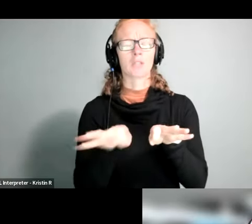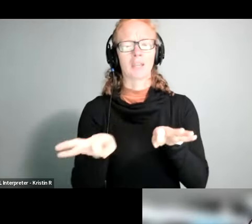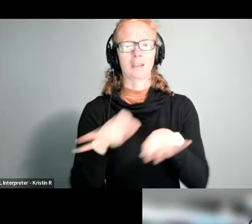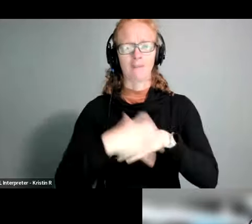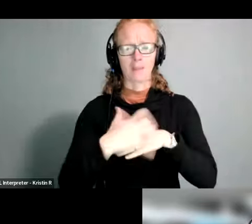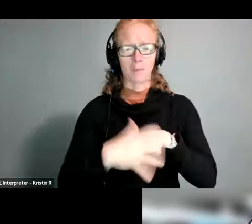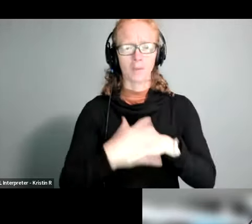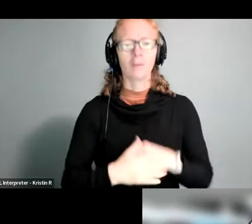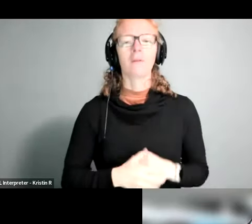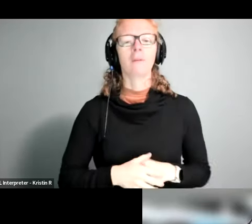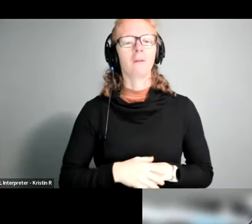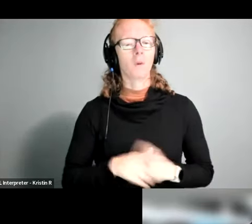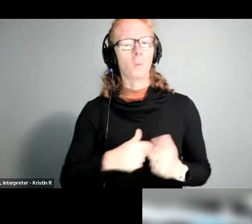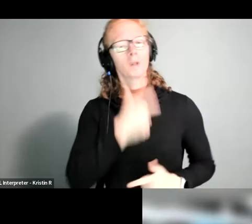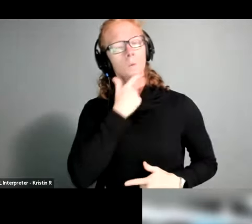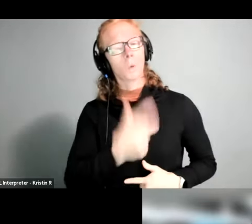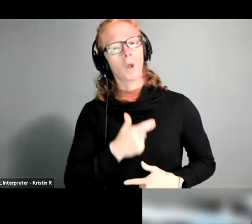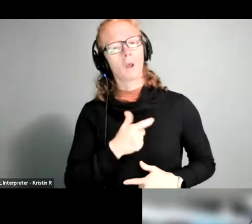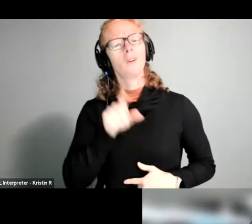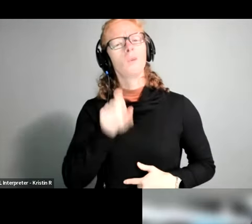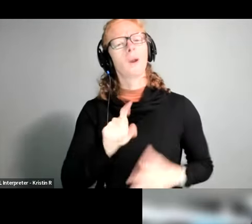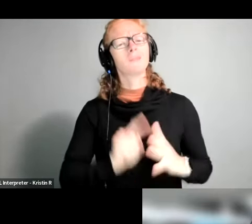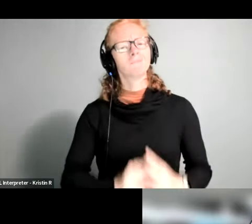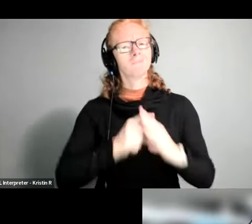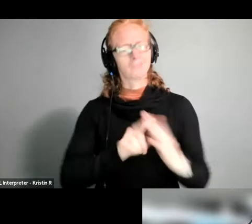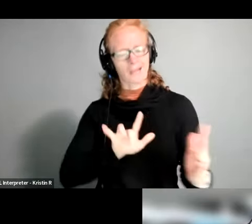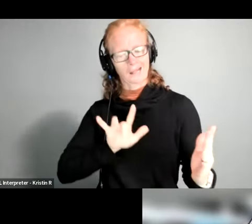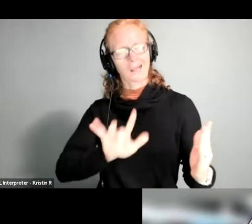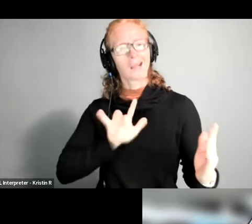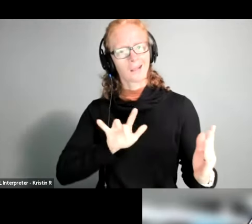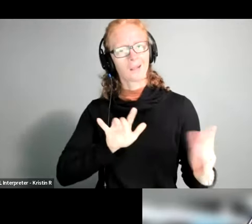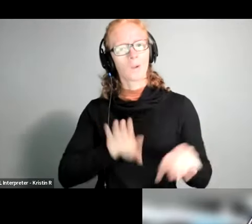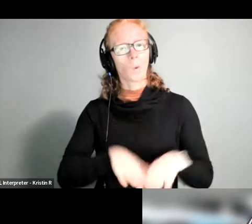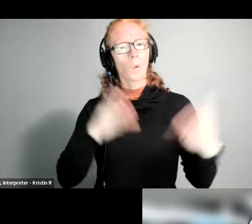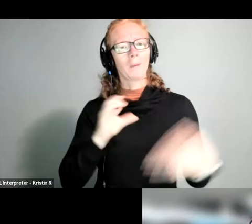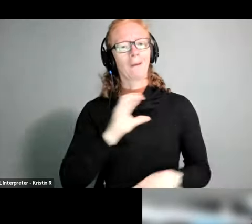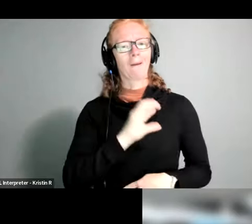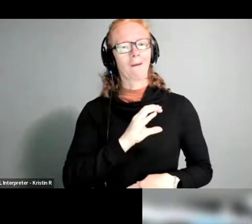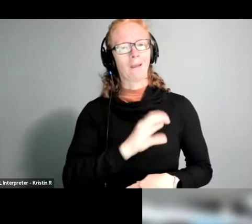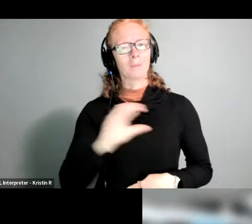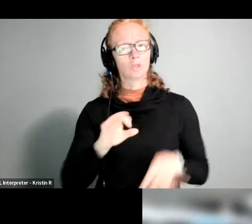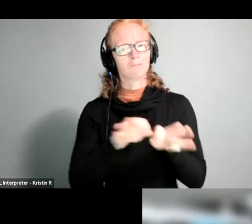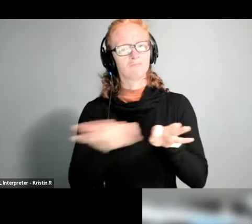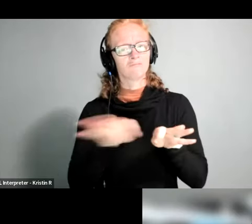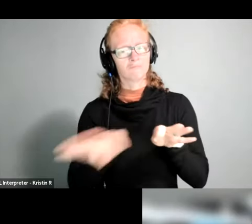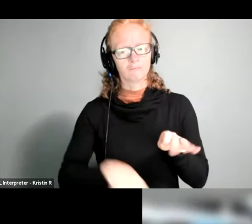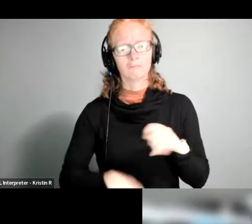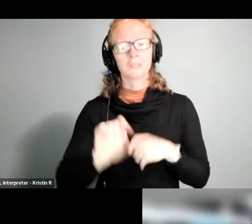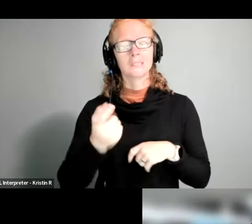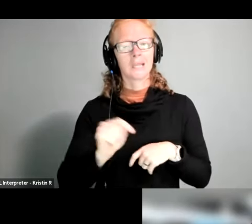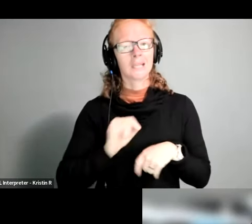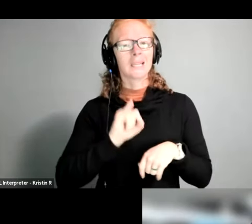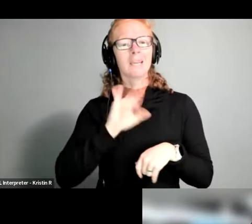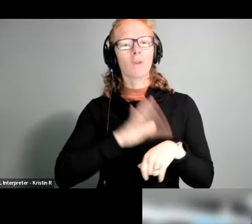so as a viewer you have to activate the closed captioning to view the text on your device if you are on zoom